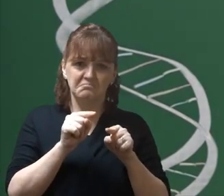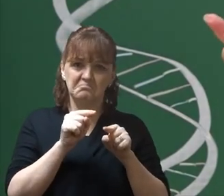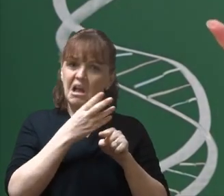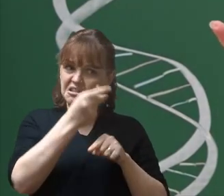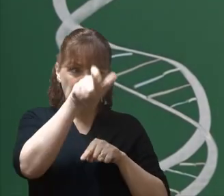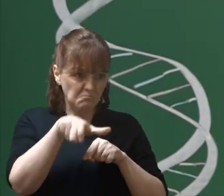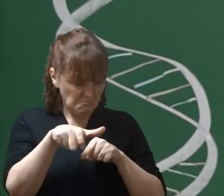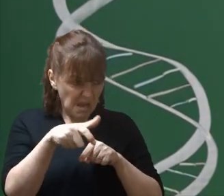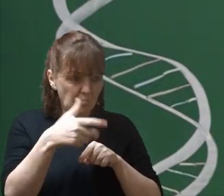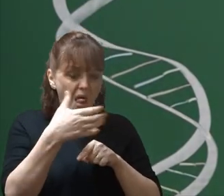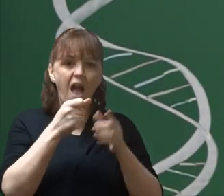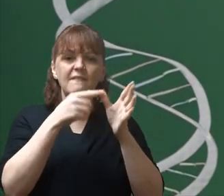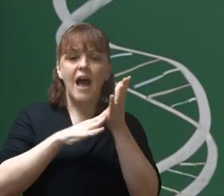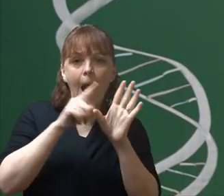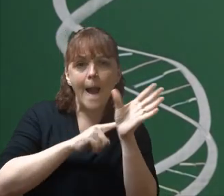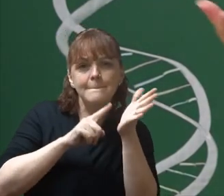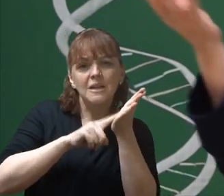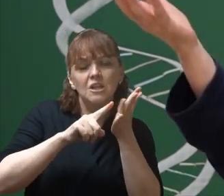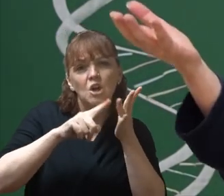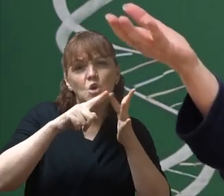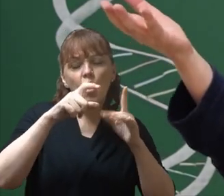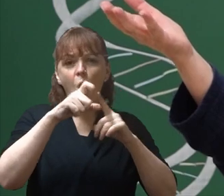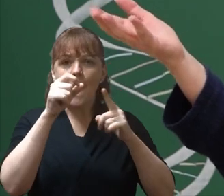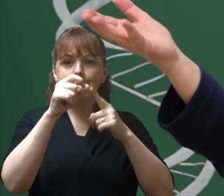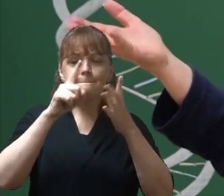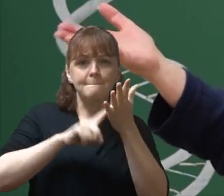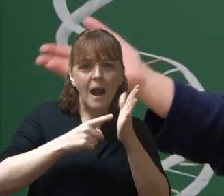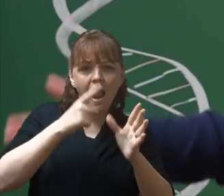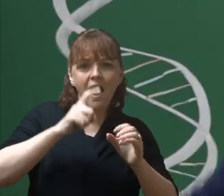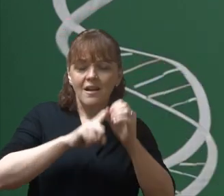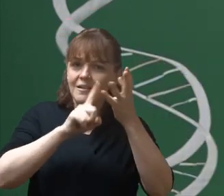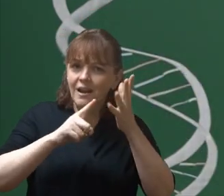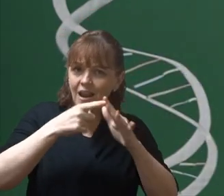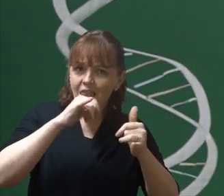Have amyloid plaques But there are people Whose amyloid plaques Are benign